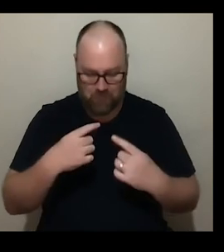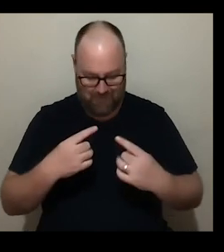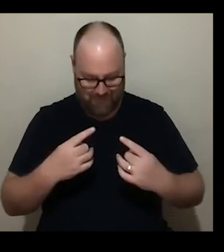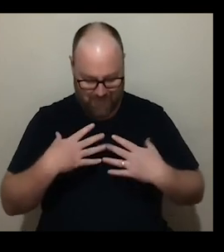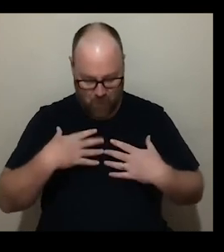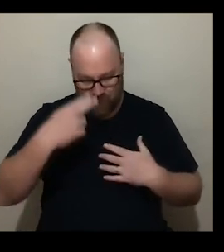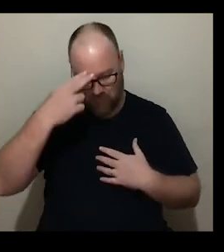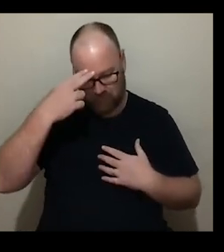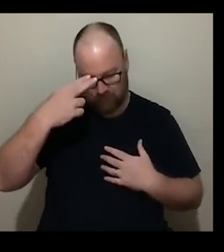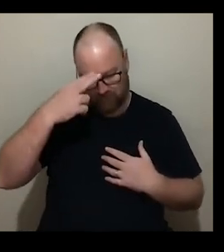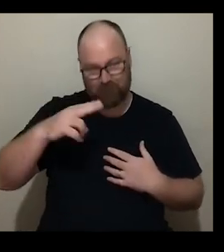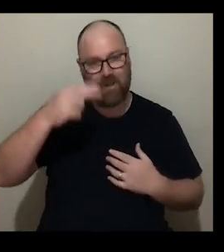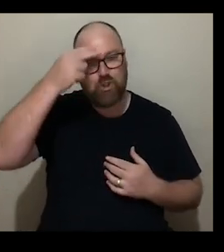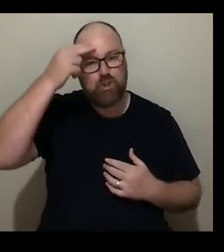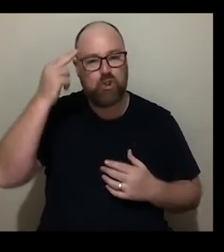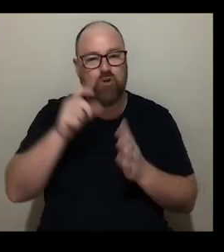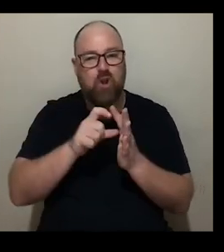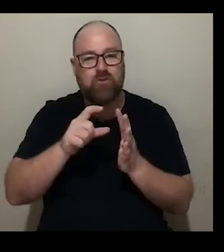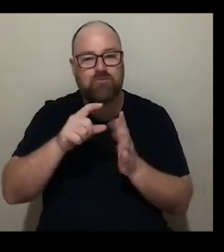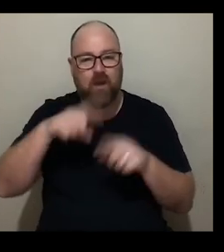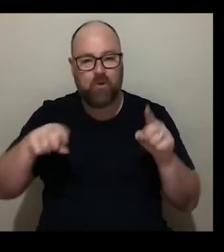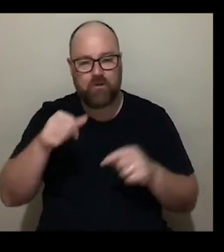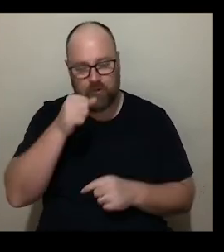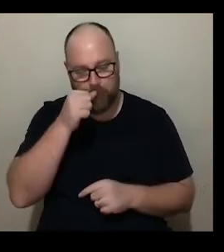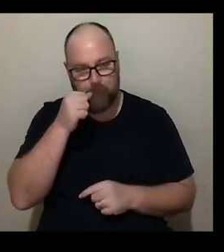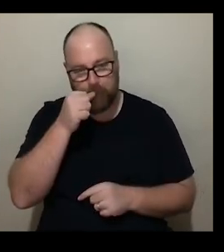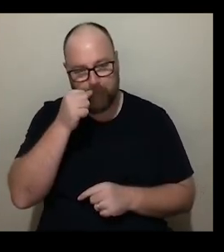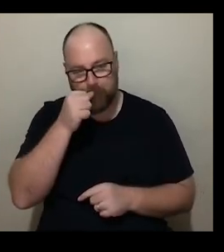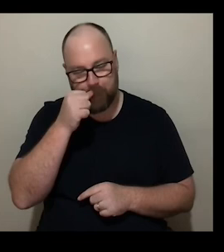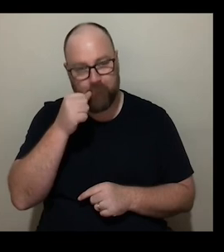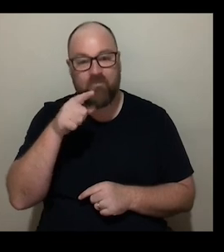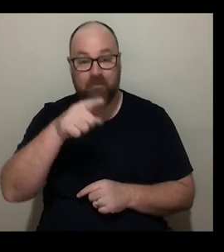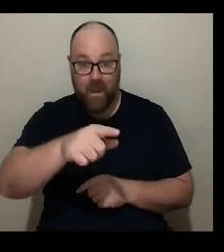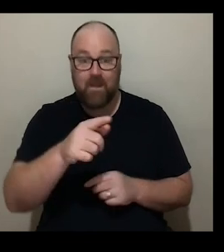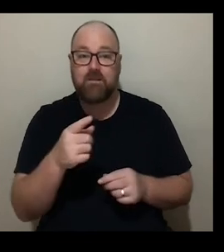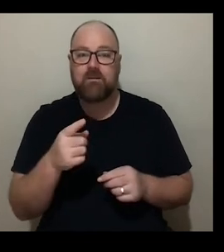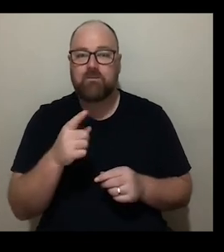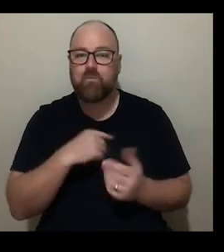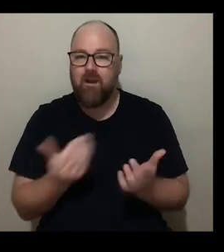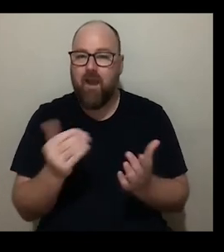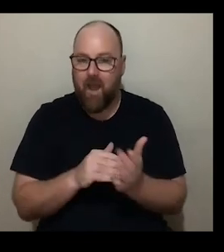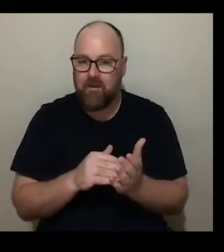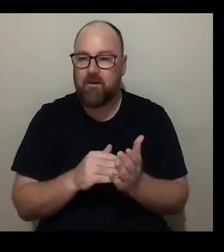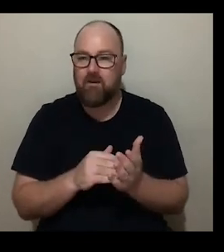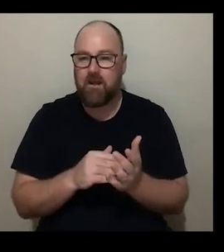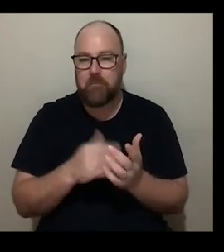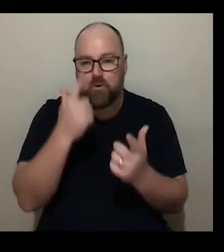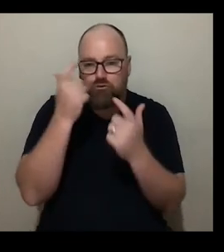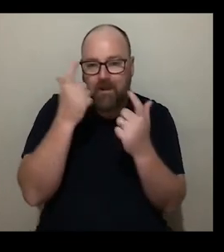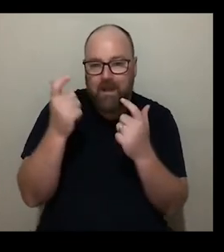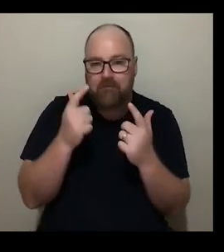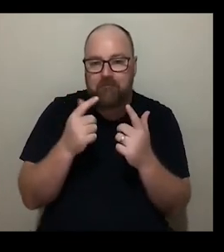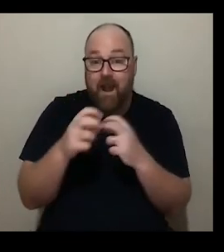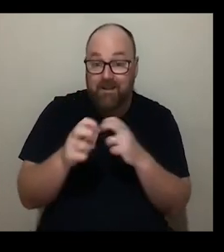-define as being neurodivergent and that's accompanied by a creative activity on the concourse um